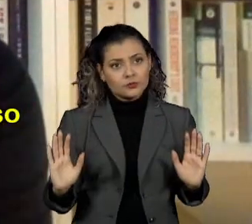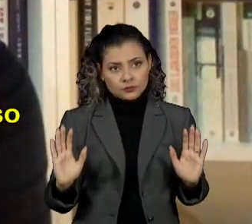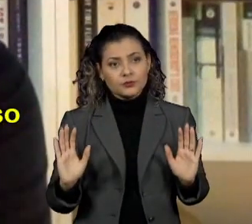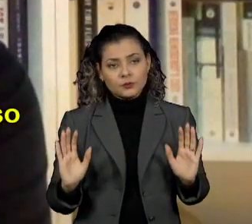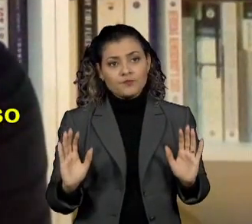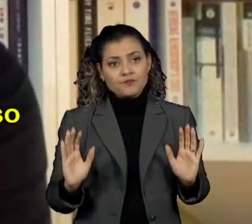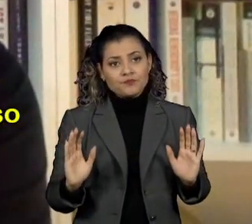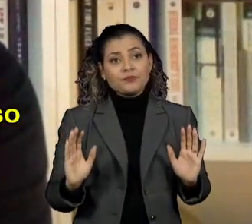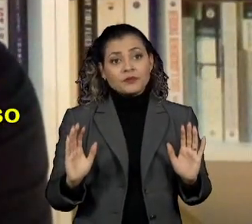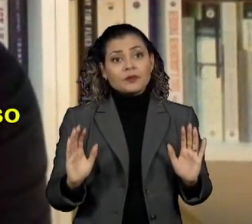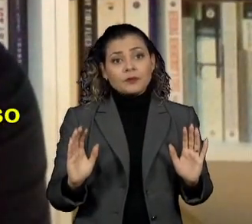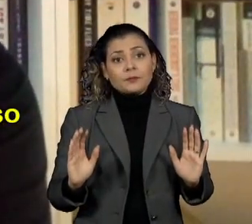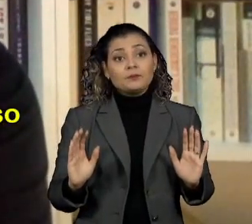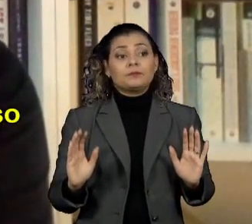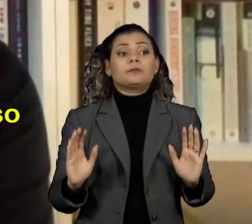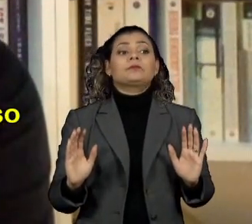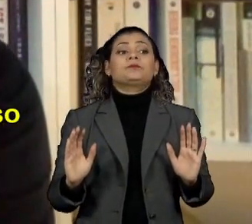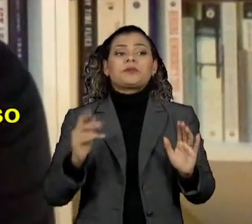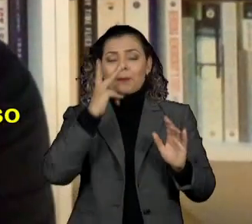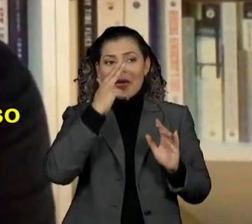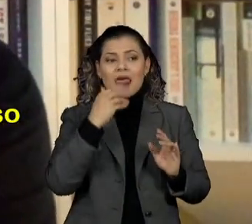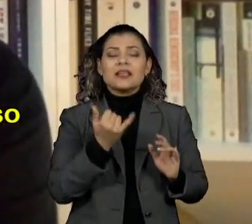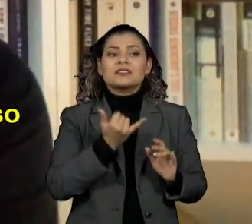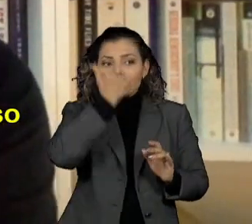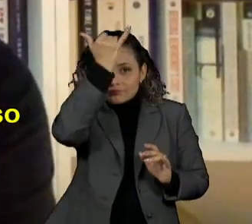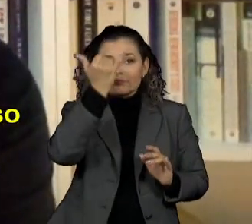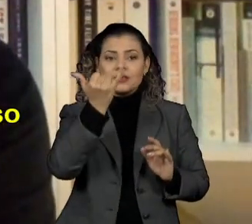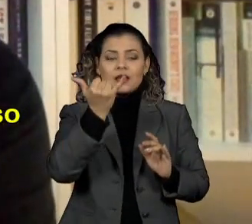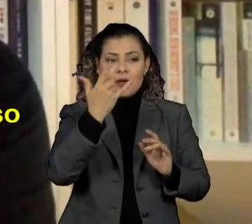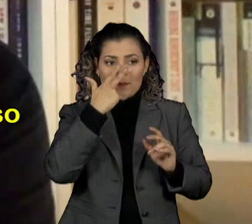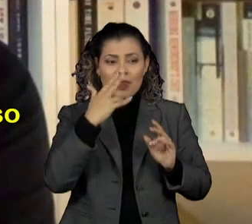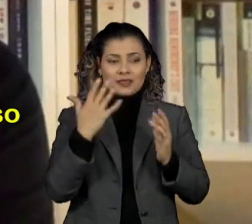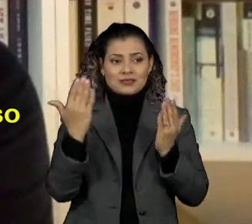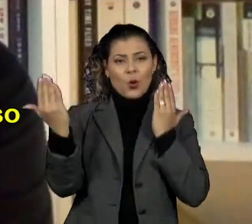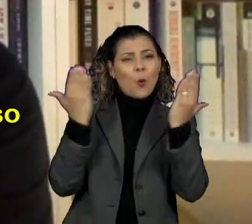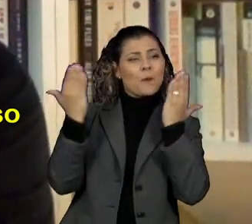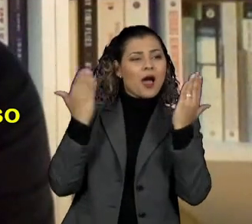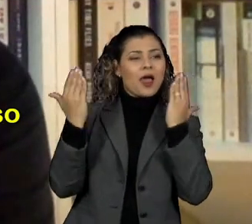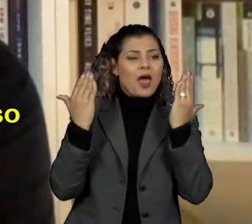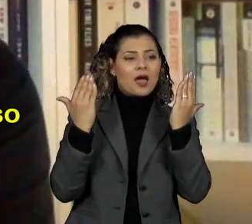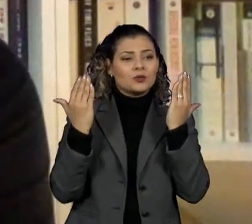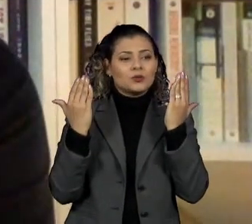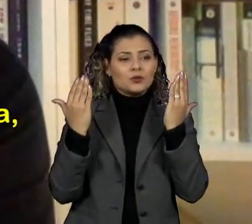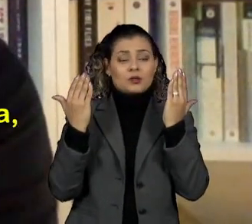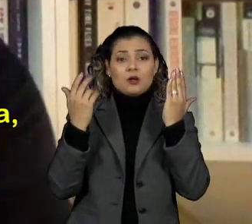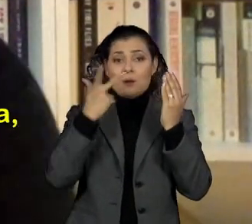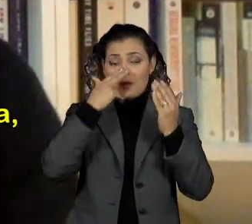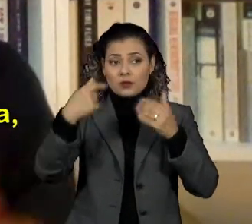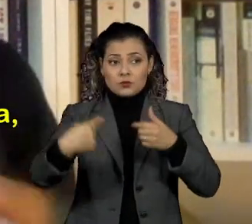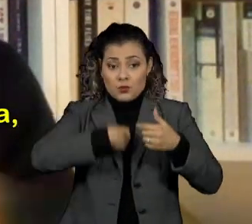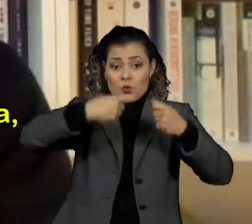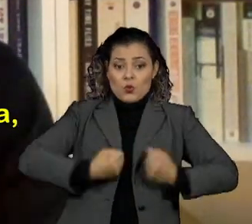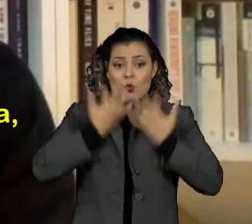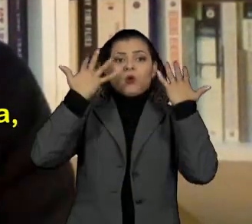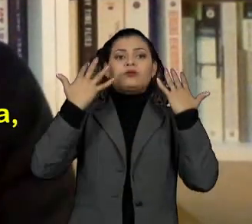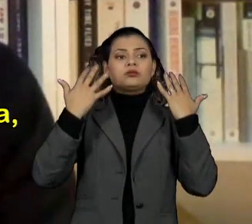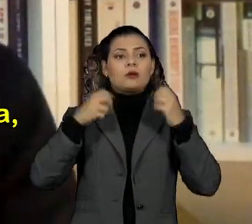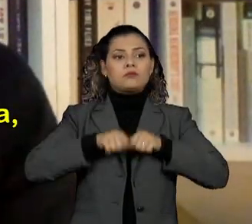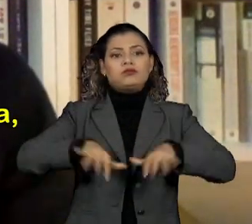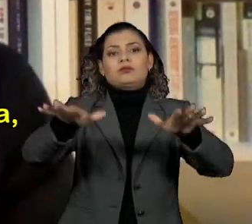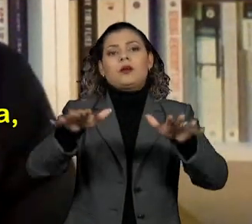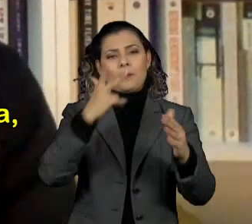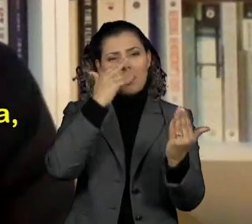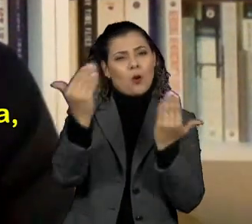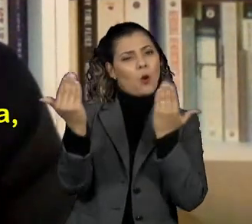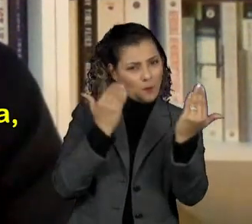hyperreactive quality. It's been described as immune misfiring. It's like giving someone a